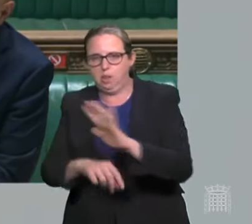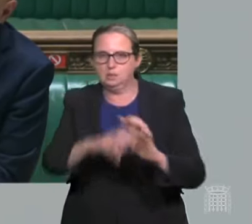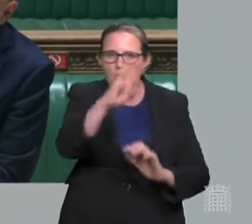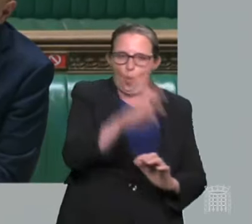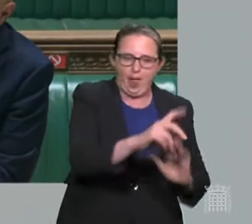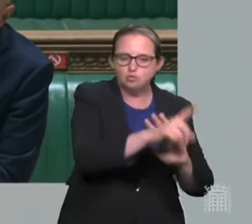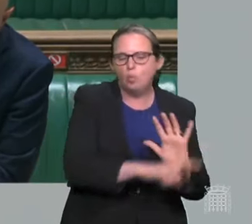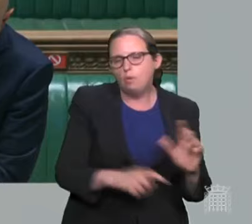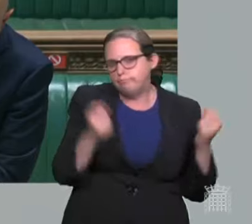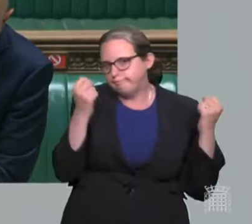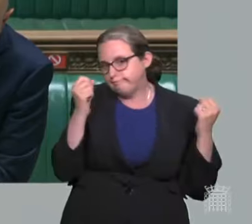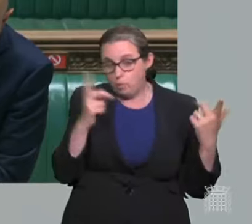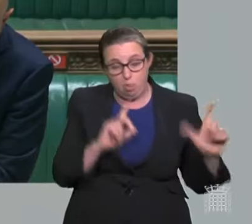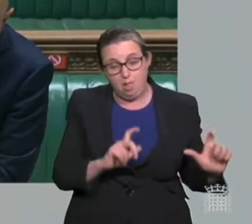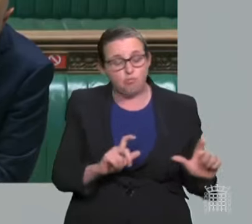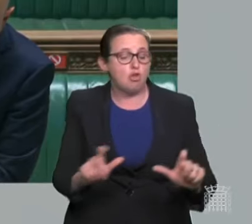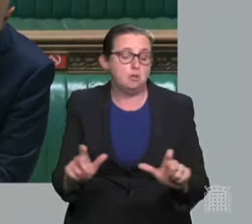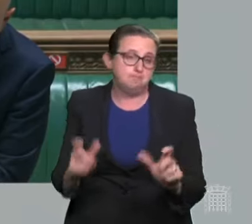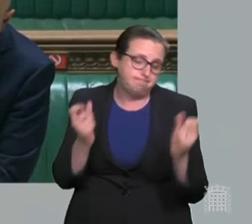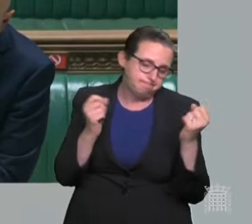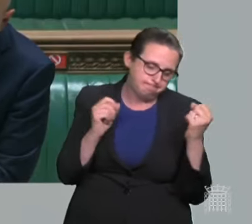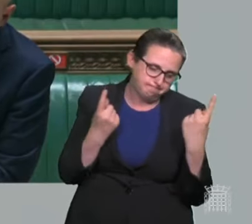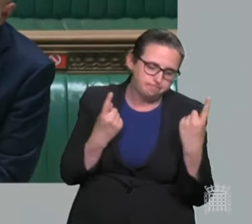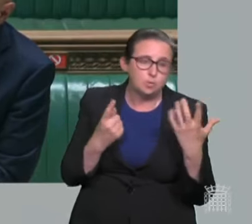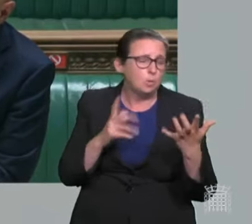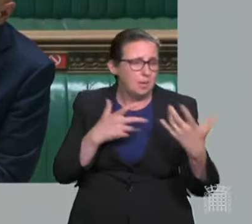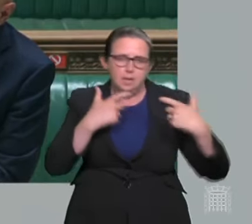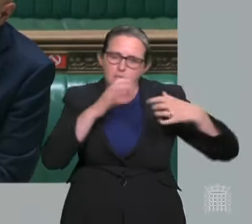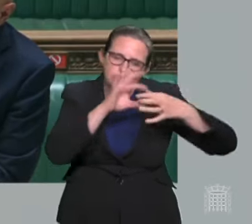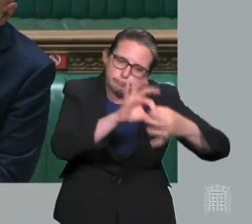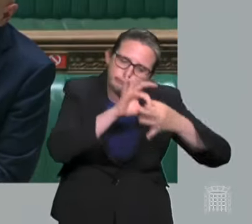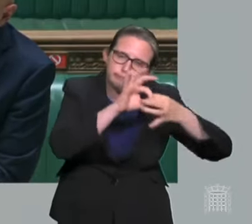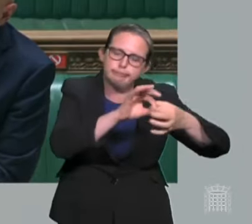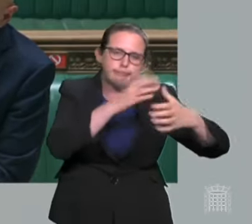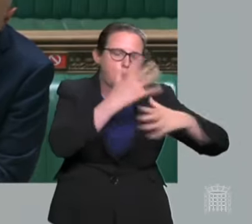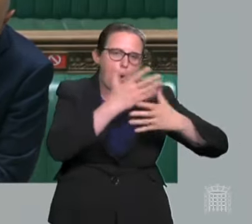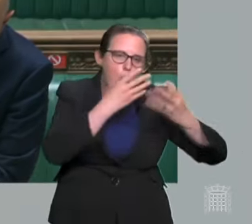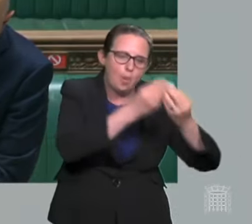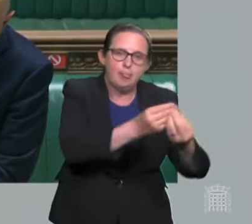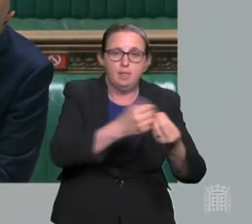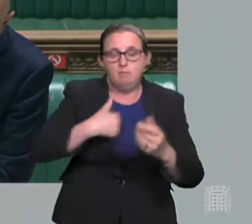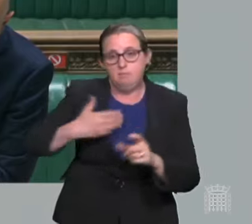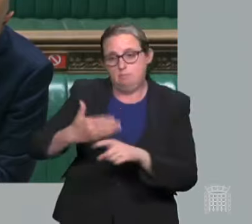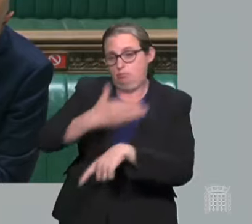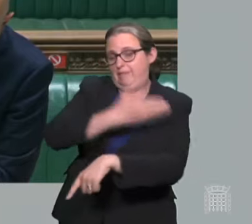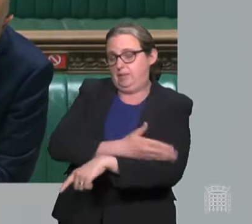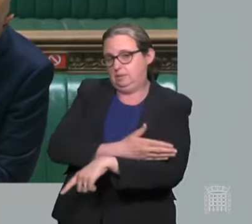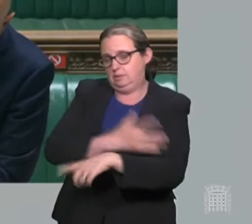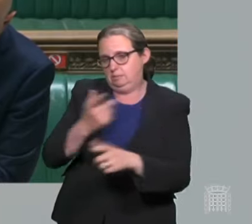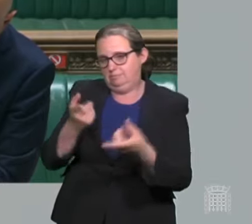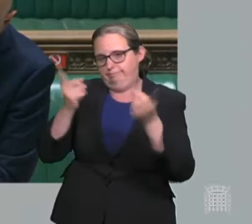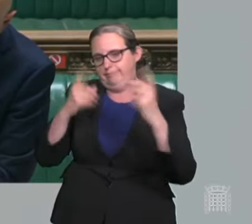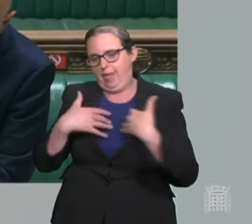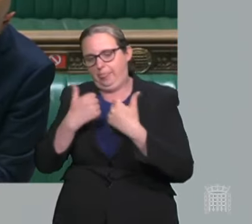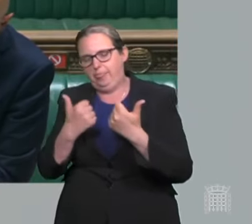clearly there will continue to be, and we will continue to coordinate. I know that my predecessor coordinated on a very